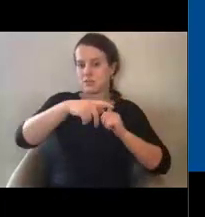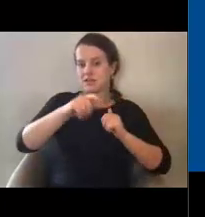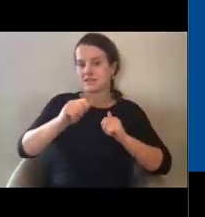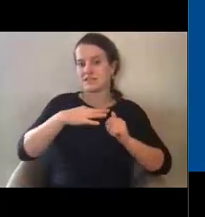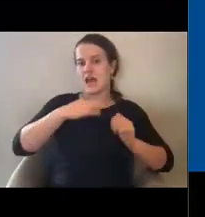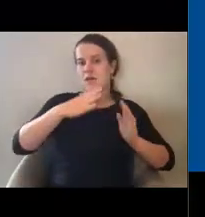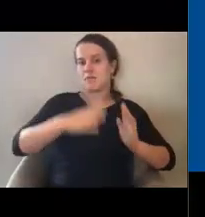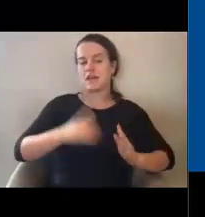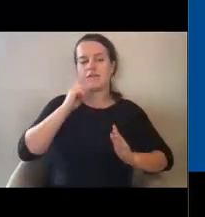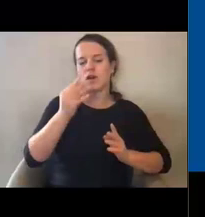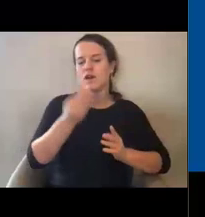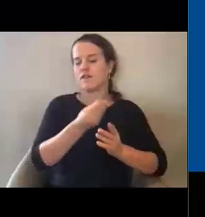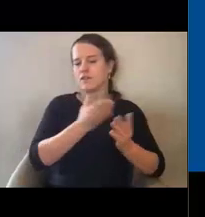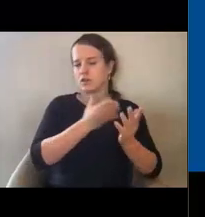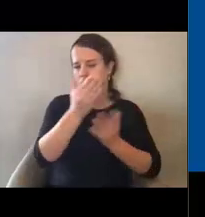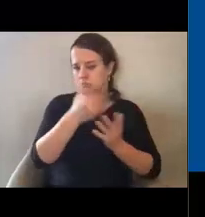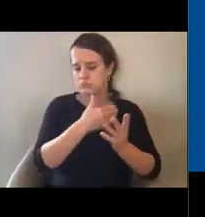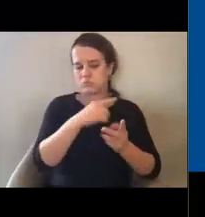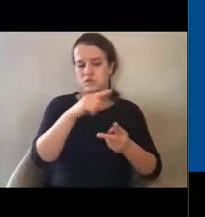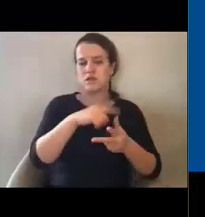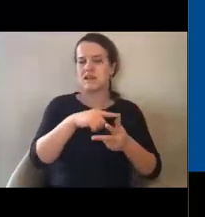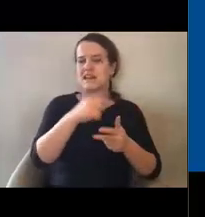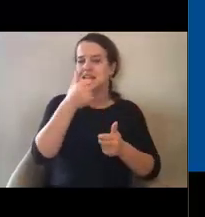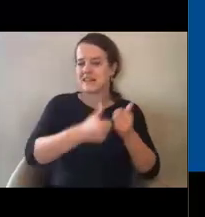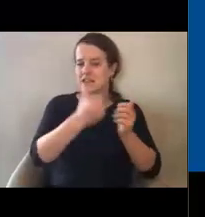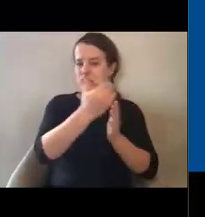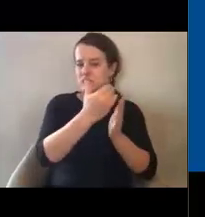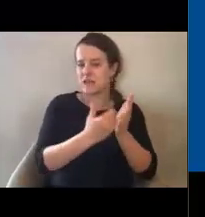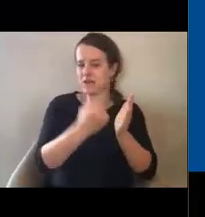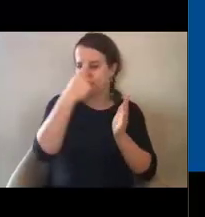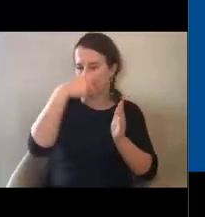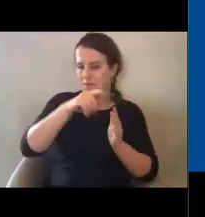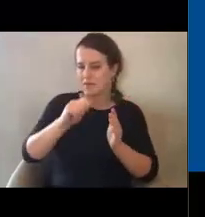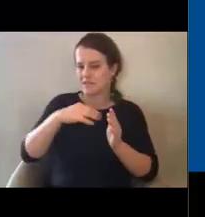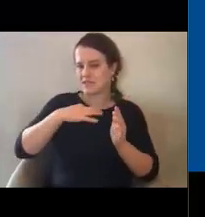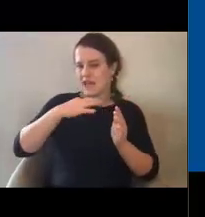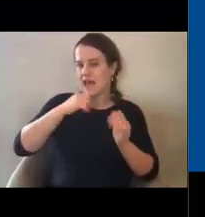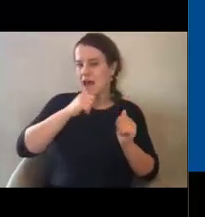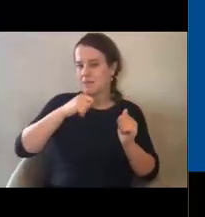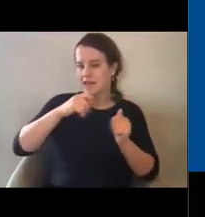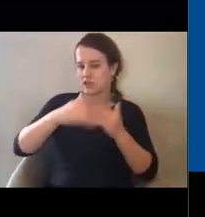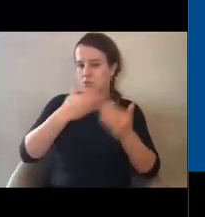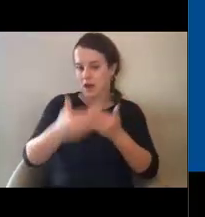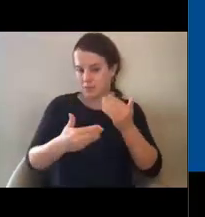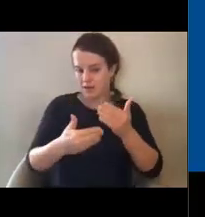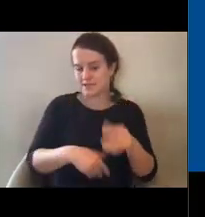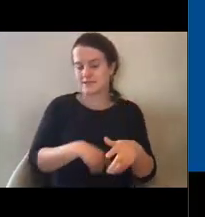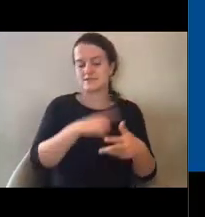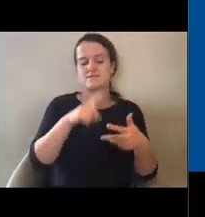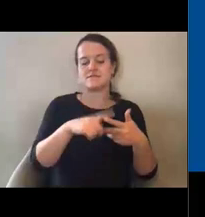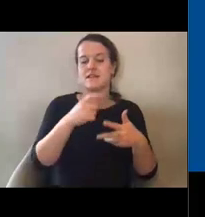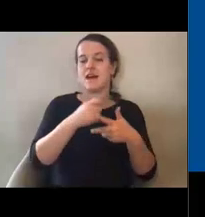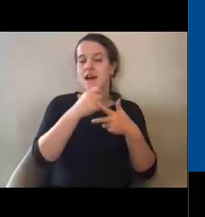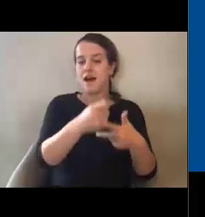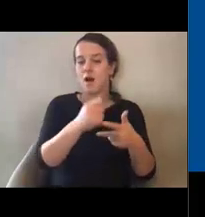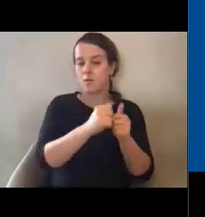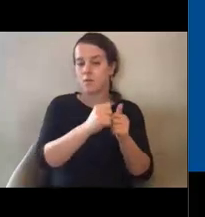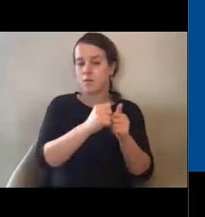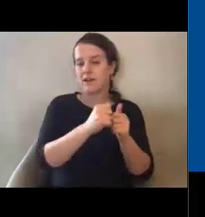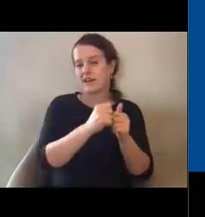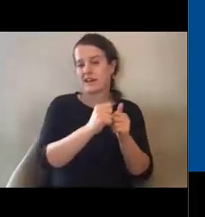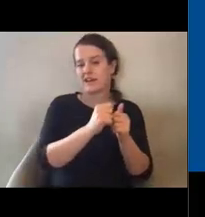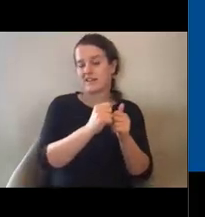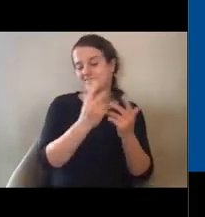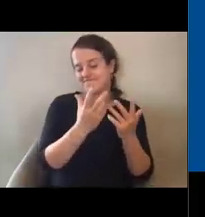things. To help navigate through each step of the public assistance application process, to help catalog the